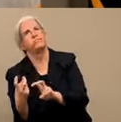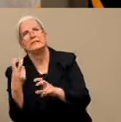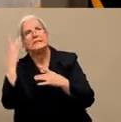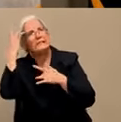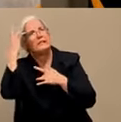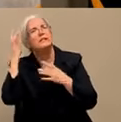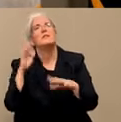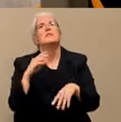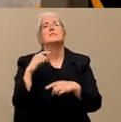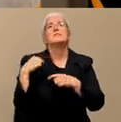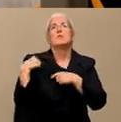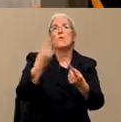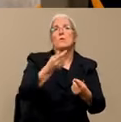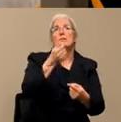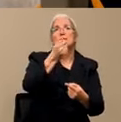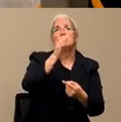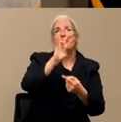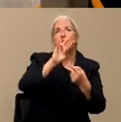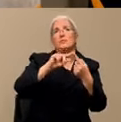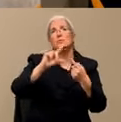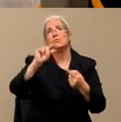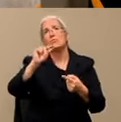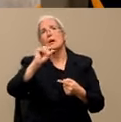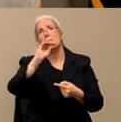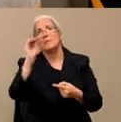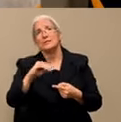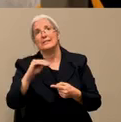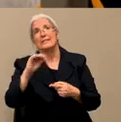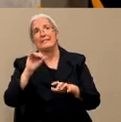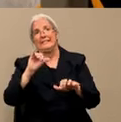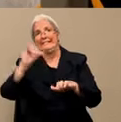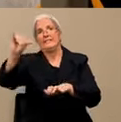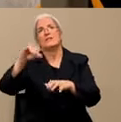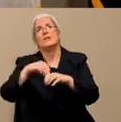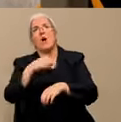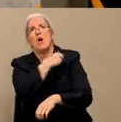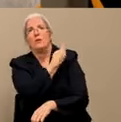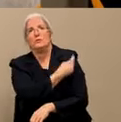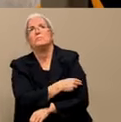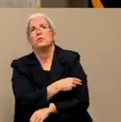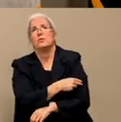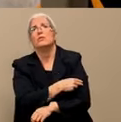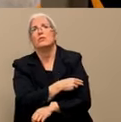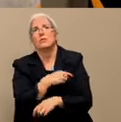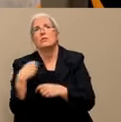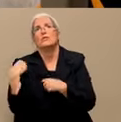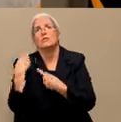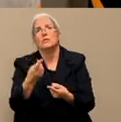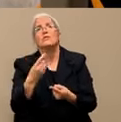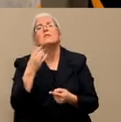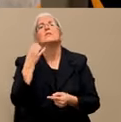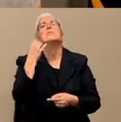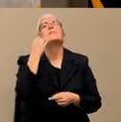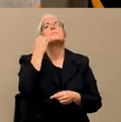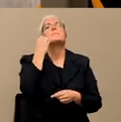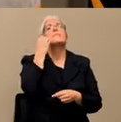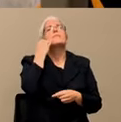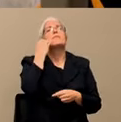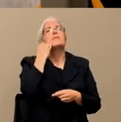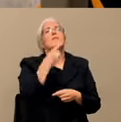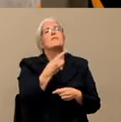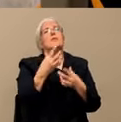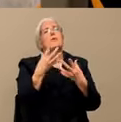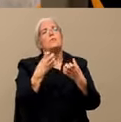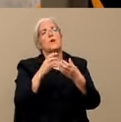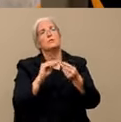And so if you are talking about an entire susceptible population, and the people that get it have a